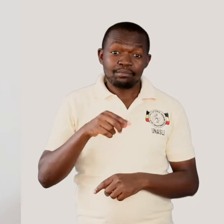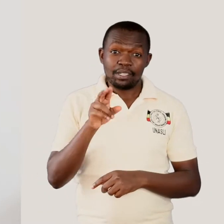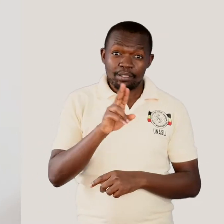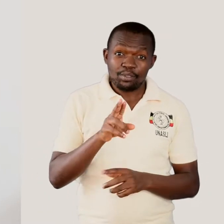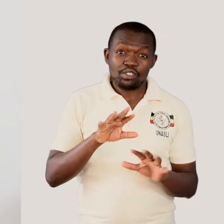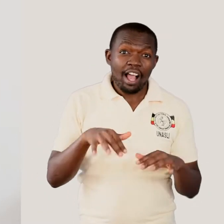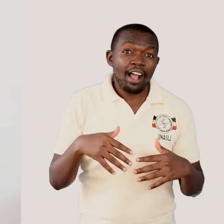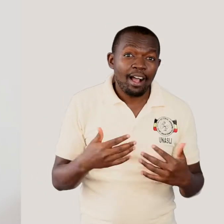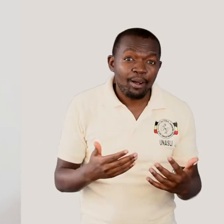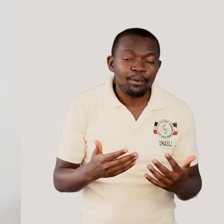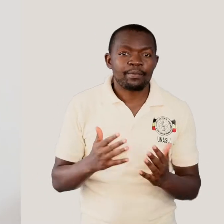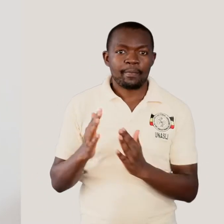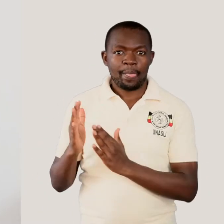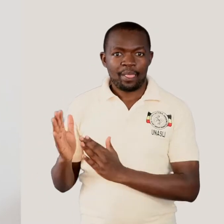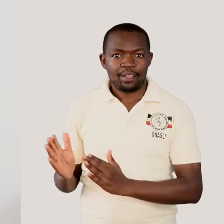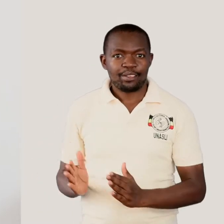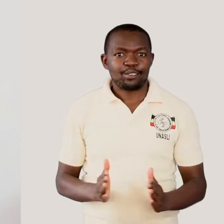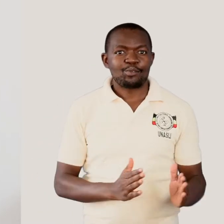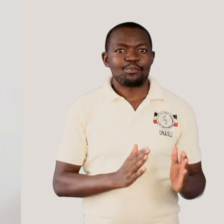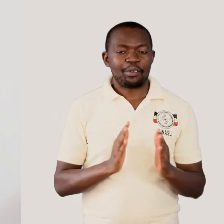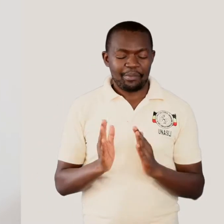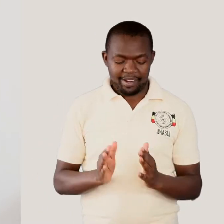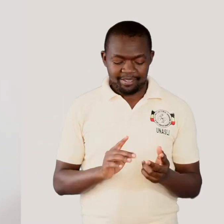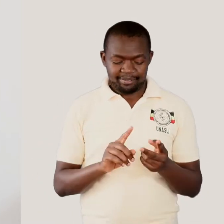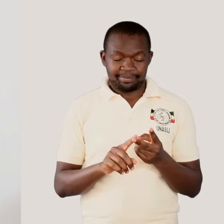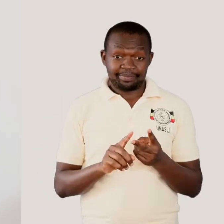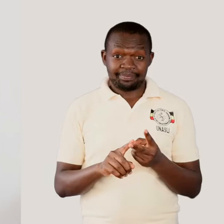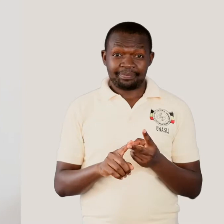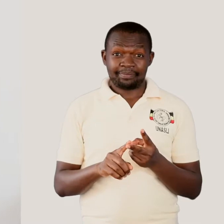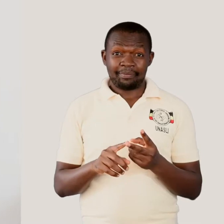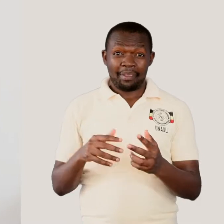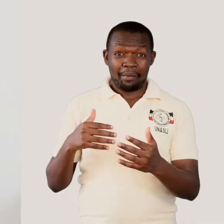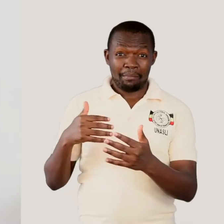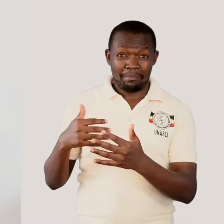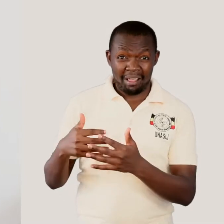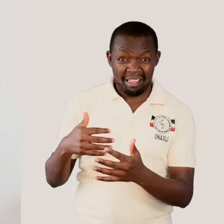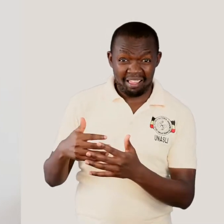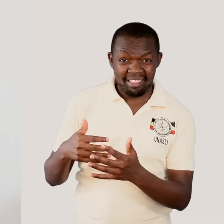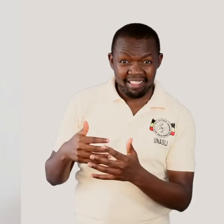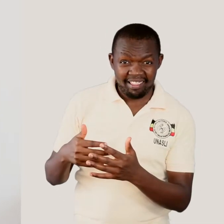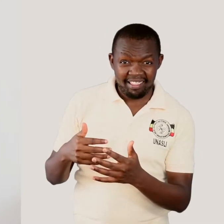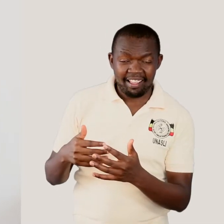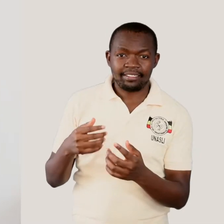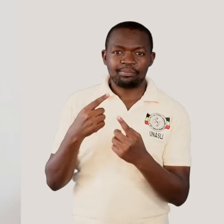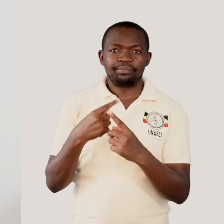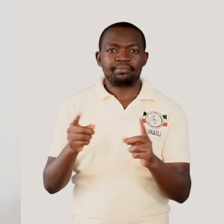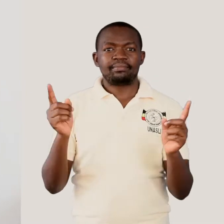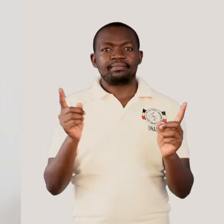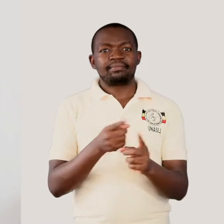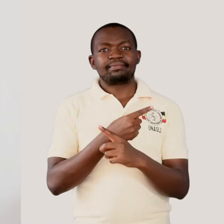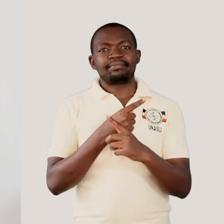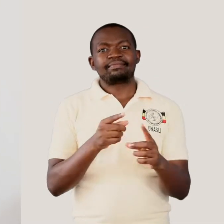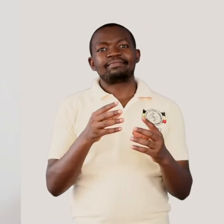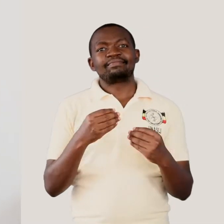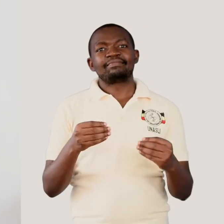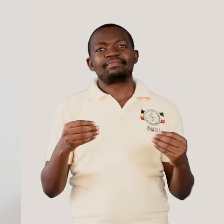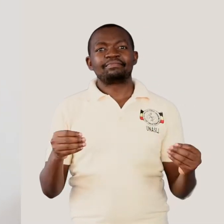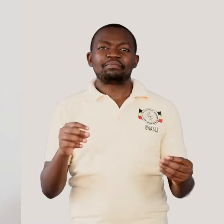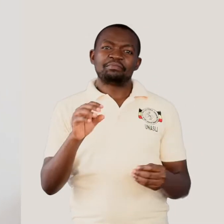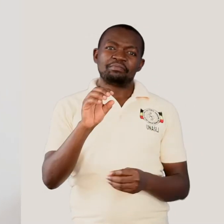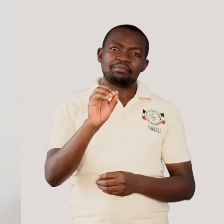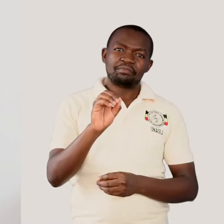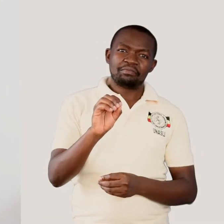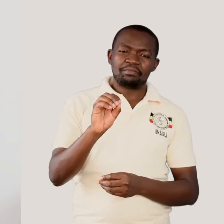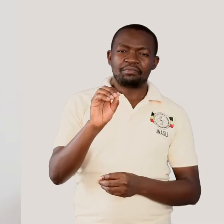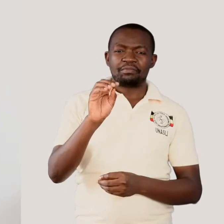prepare, to manufacture a variety of objects, a variety of materials that we use